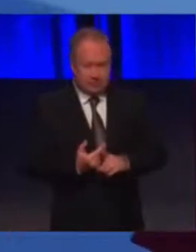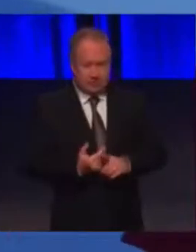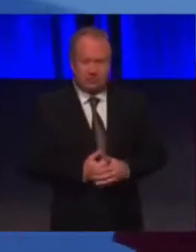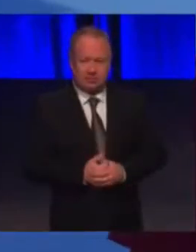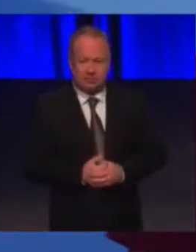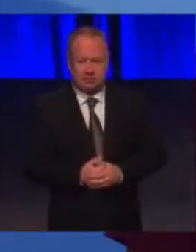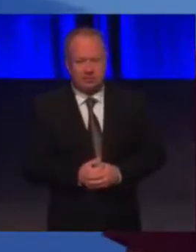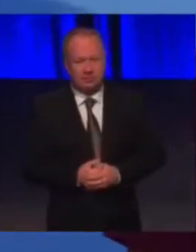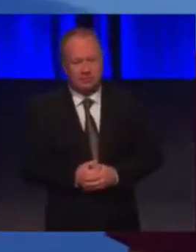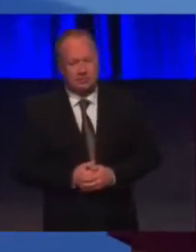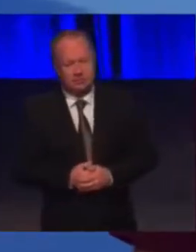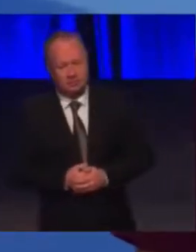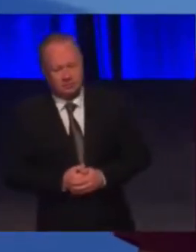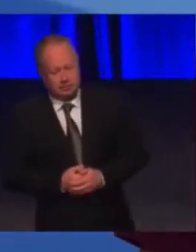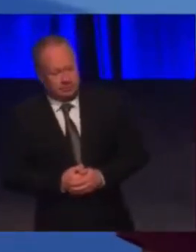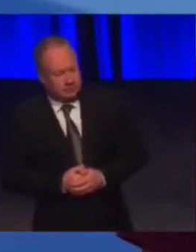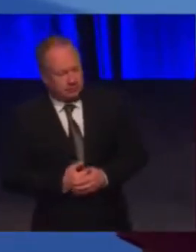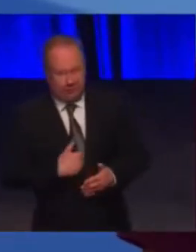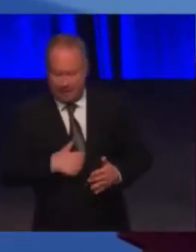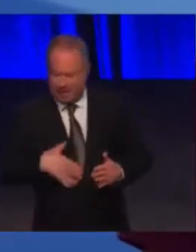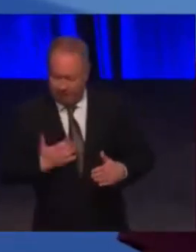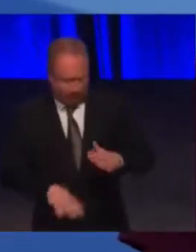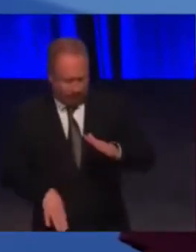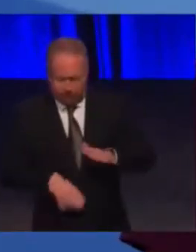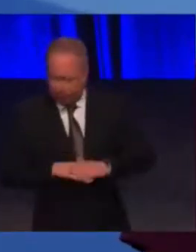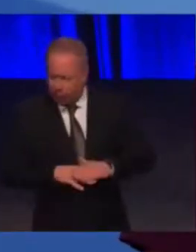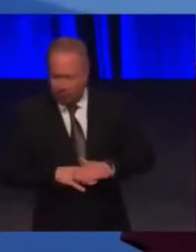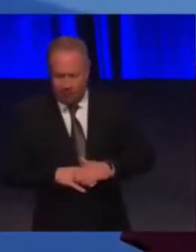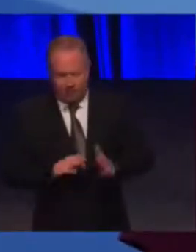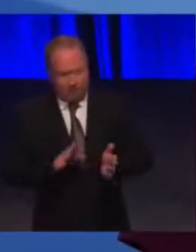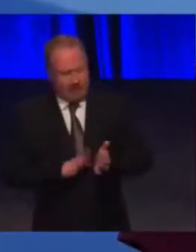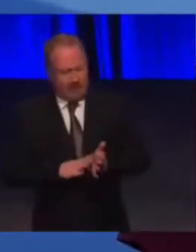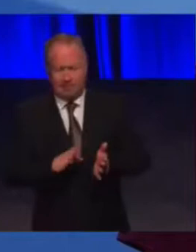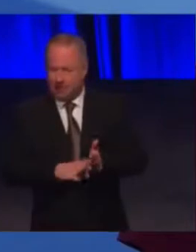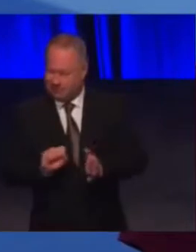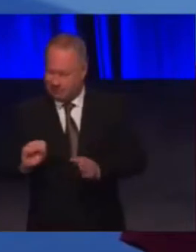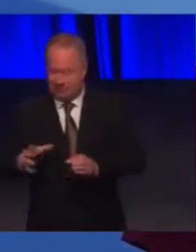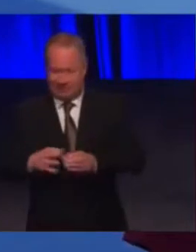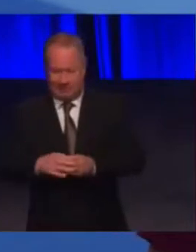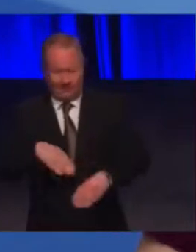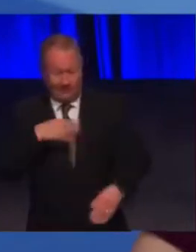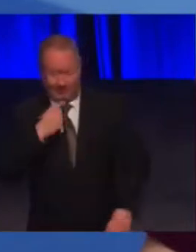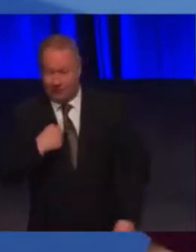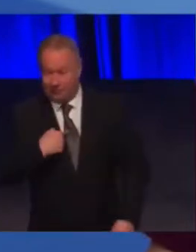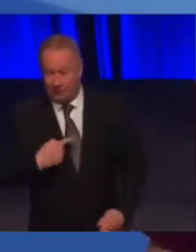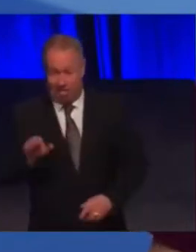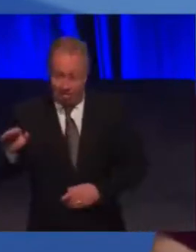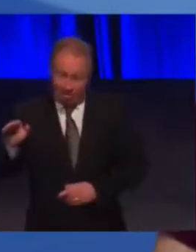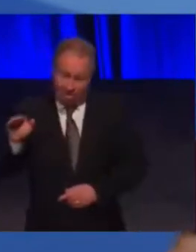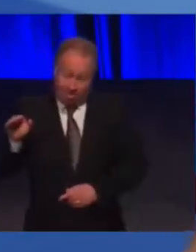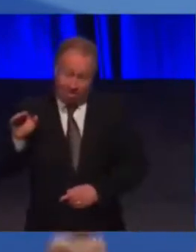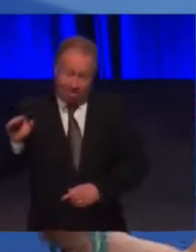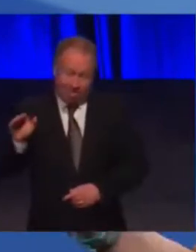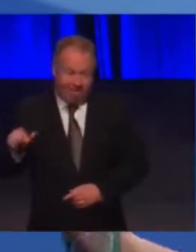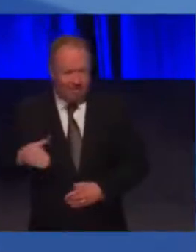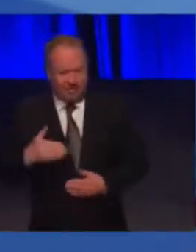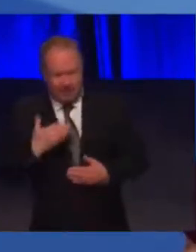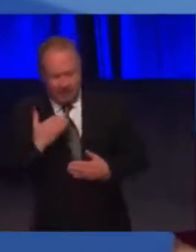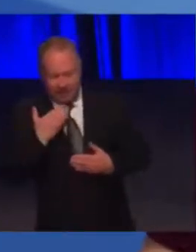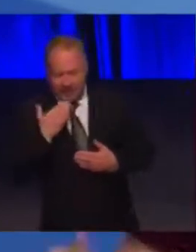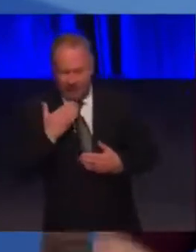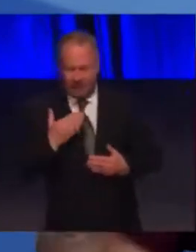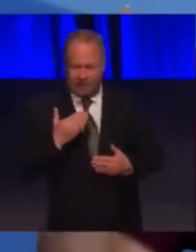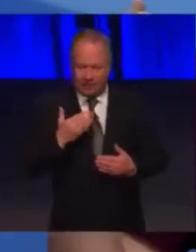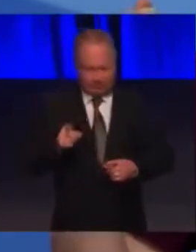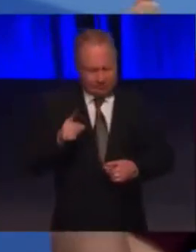last two years. In fact, I'm sure Michael Matheson and his team are sick fed up of me. I then want to go on and thank Kevin Stewart for taking the bold